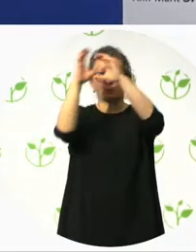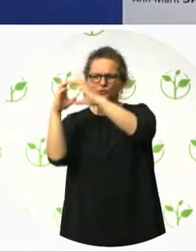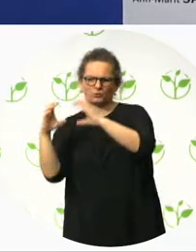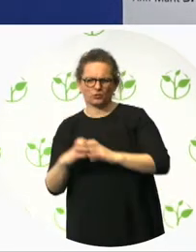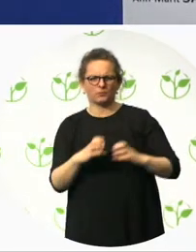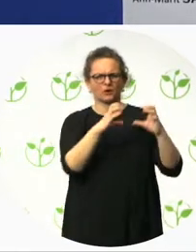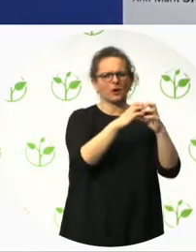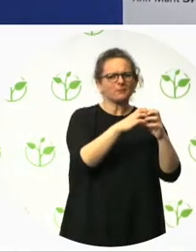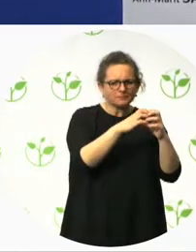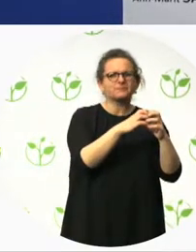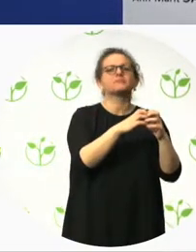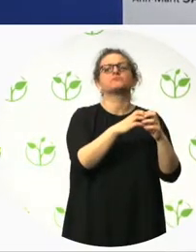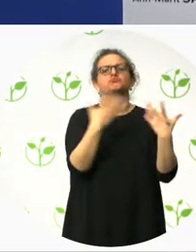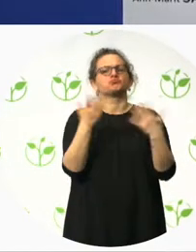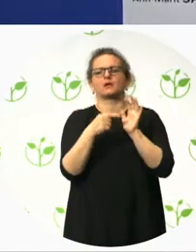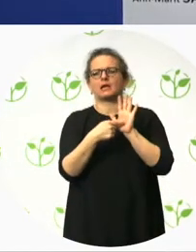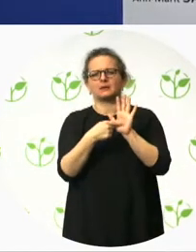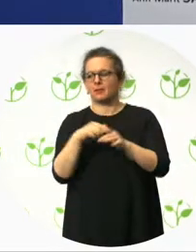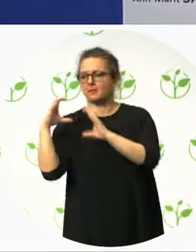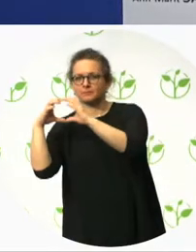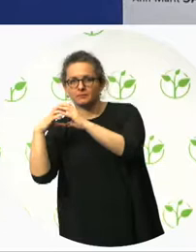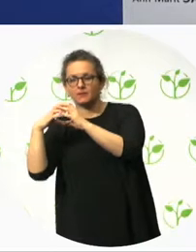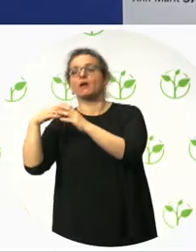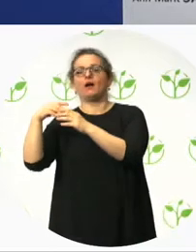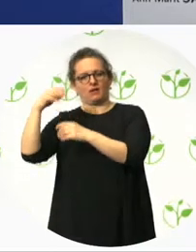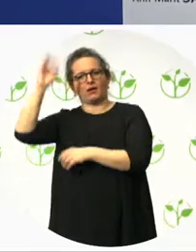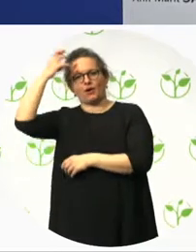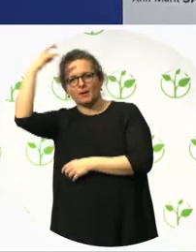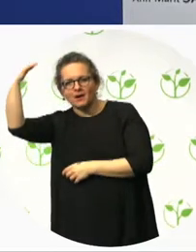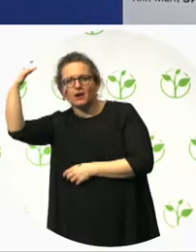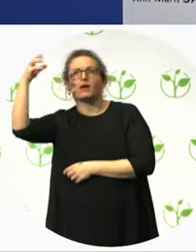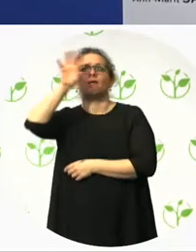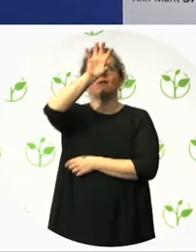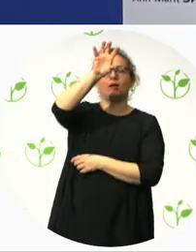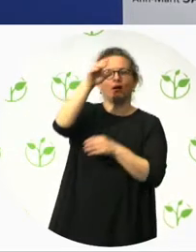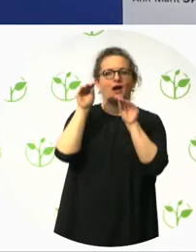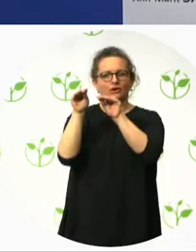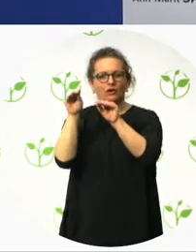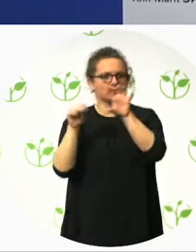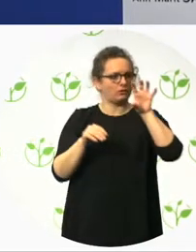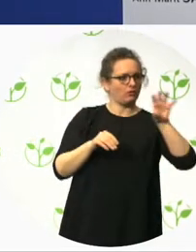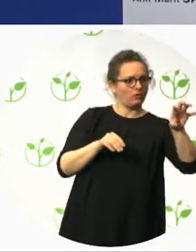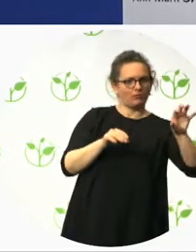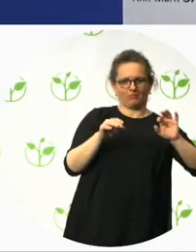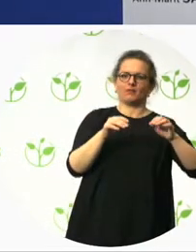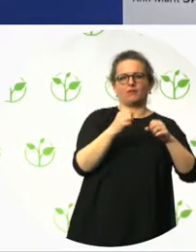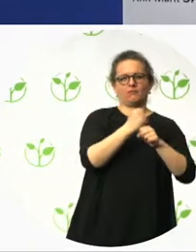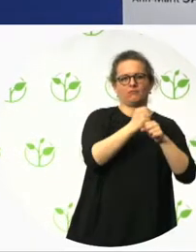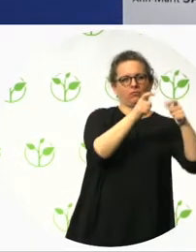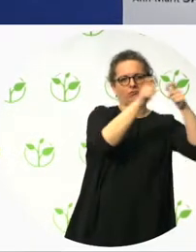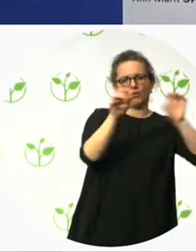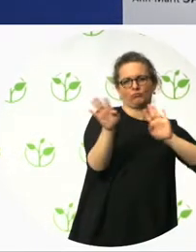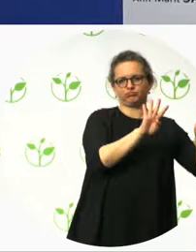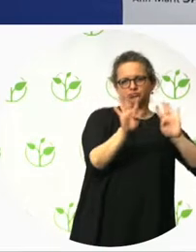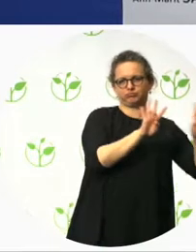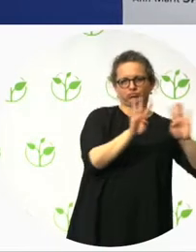bodies, and of course, industry being very important. Again, it is systems thinking. You have to look at